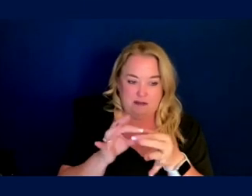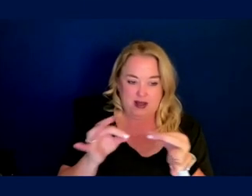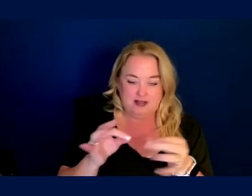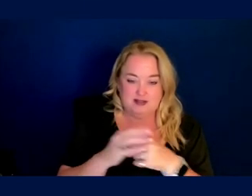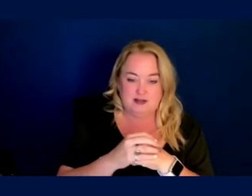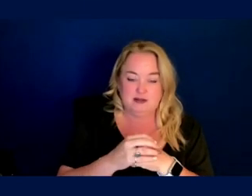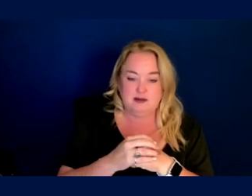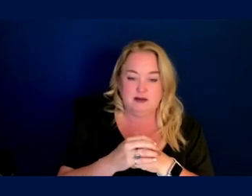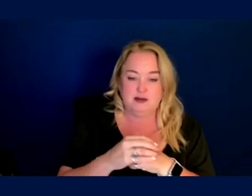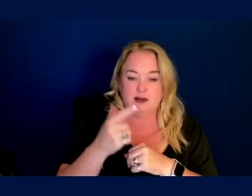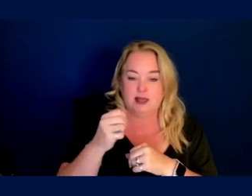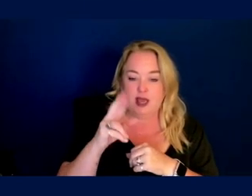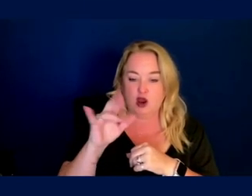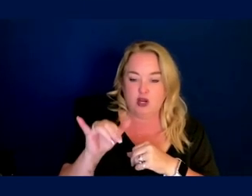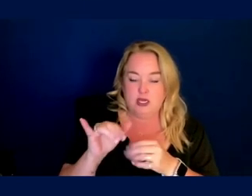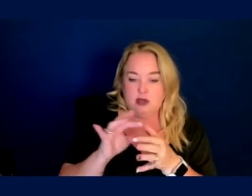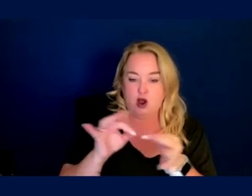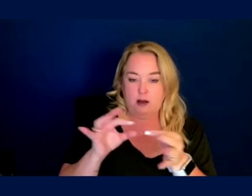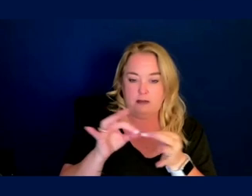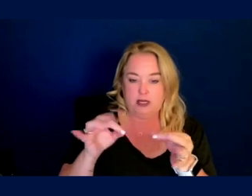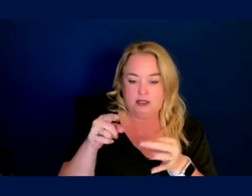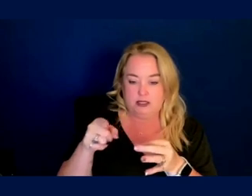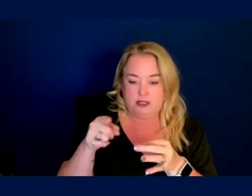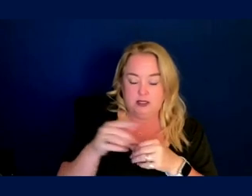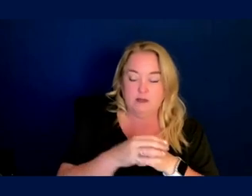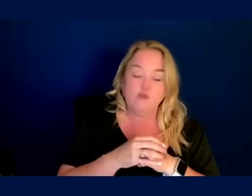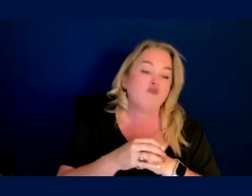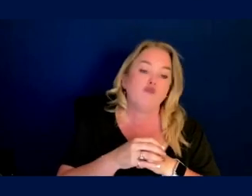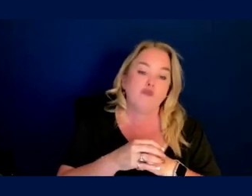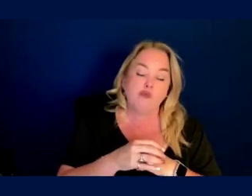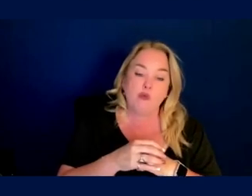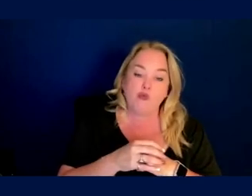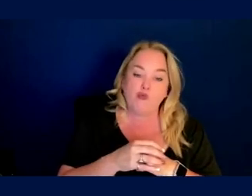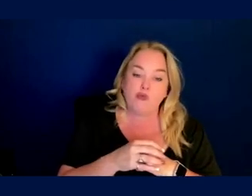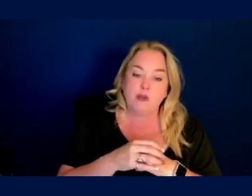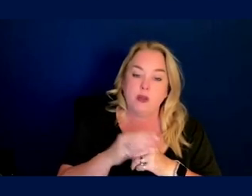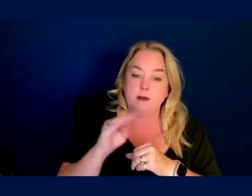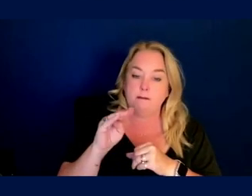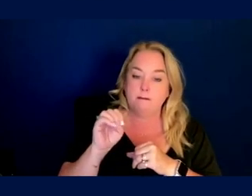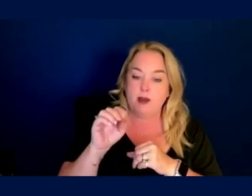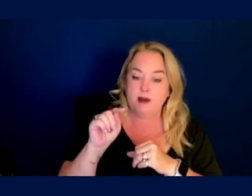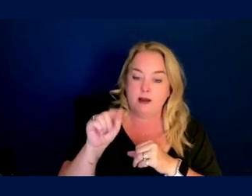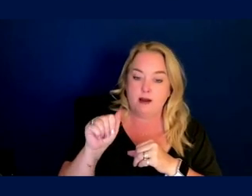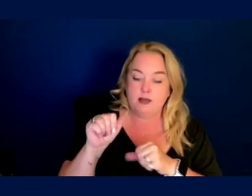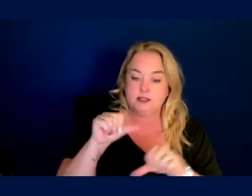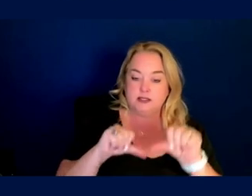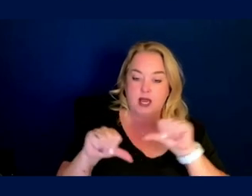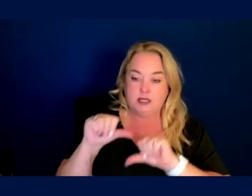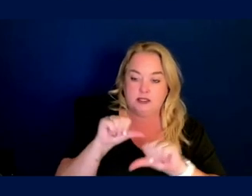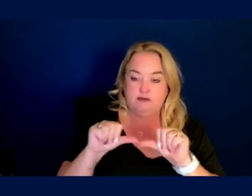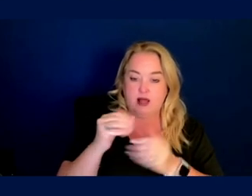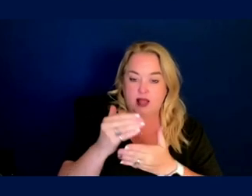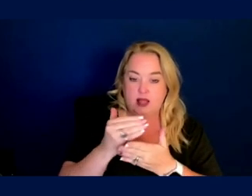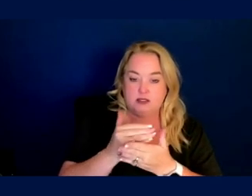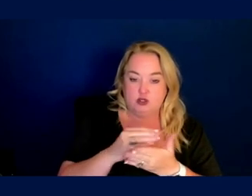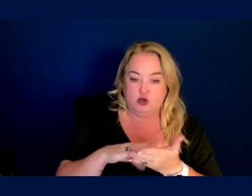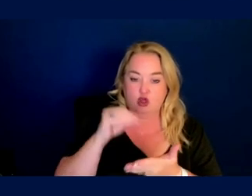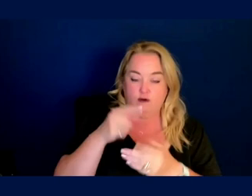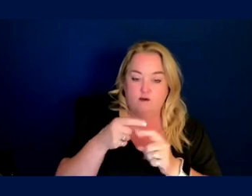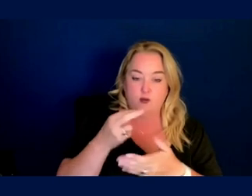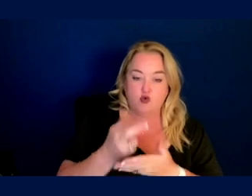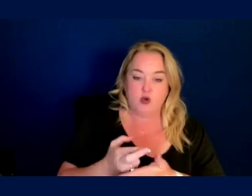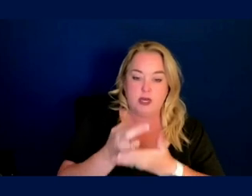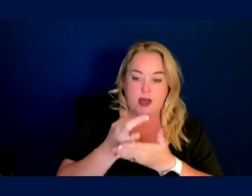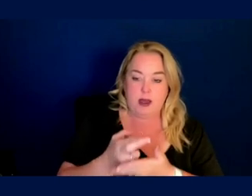uh, Gary Riccio commented in the chat, uh, a meta, a meta scientific lesson to be learned from the rehab engineering